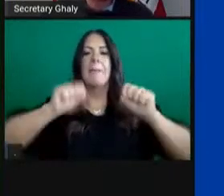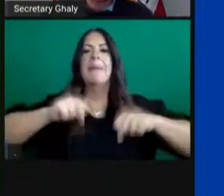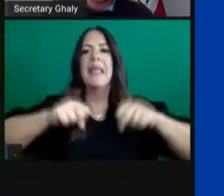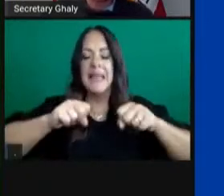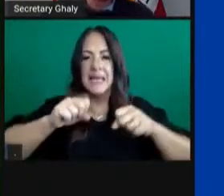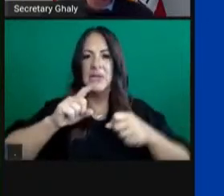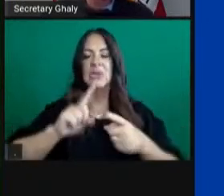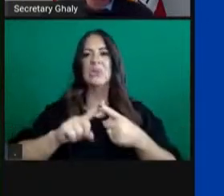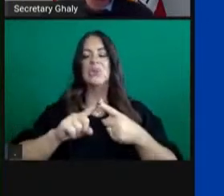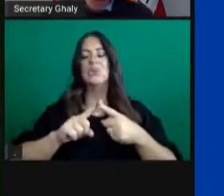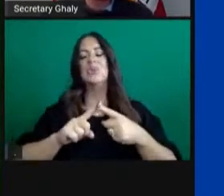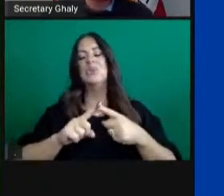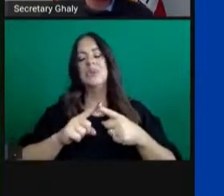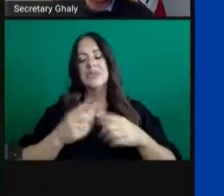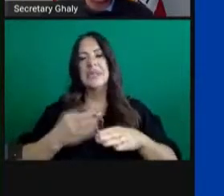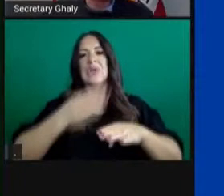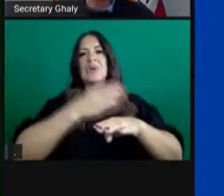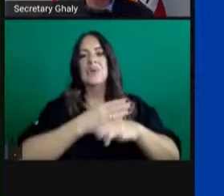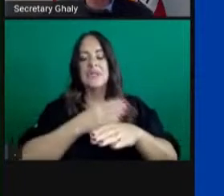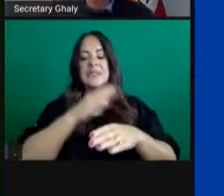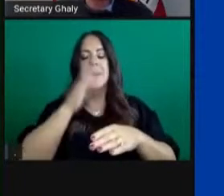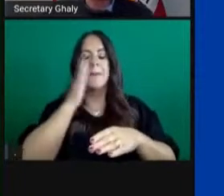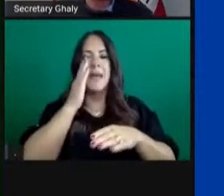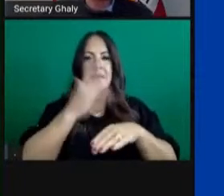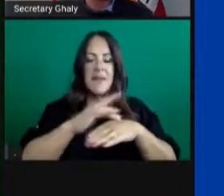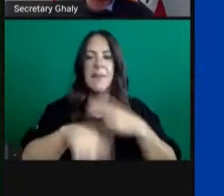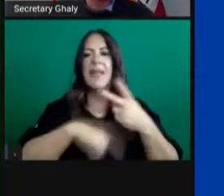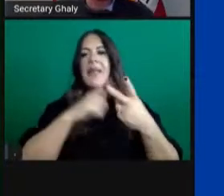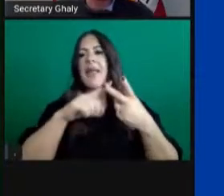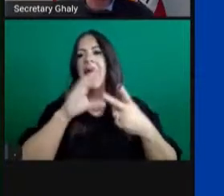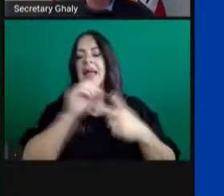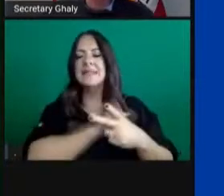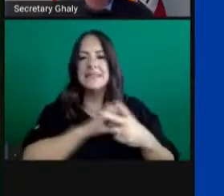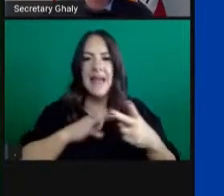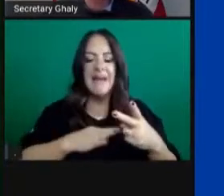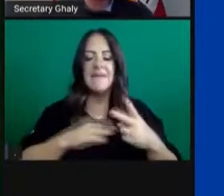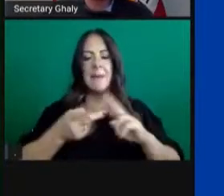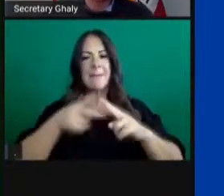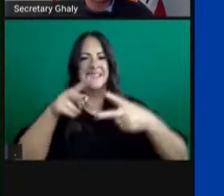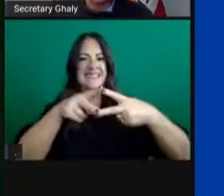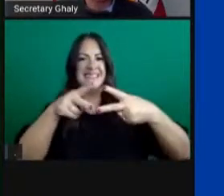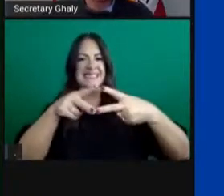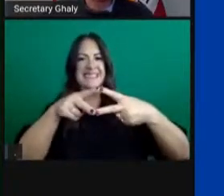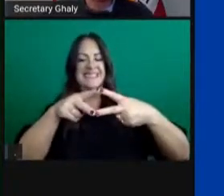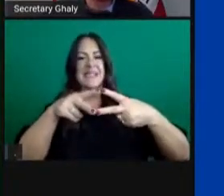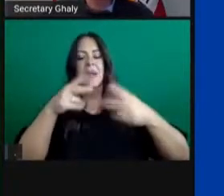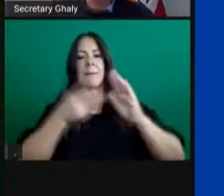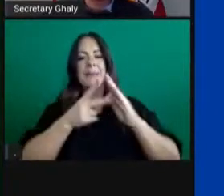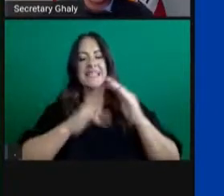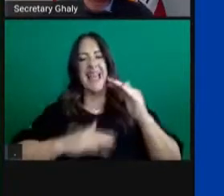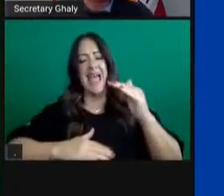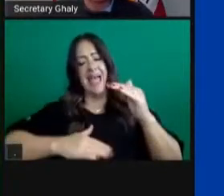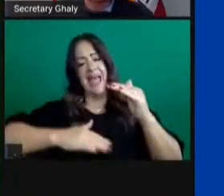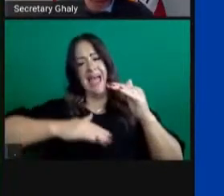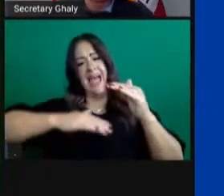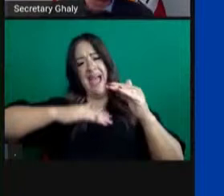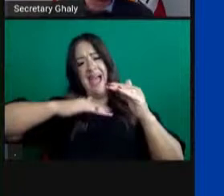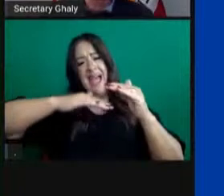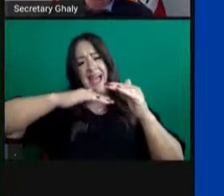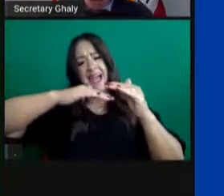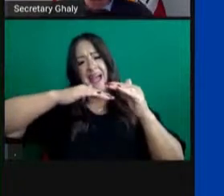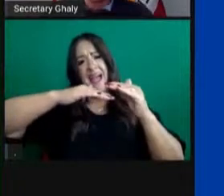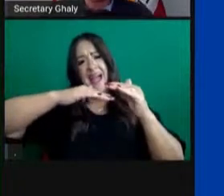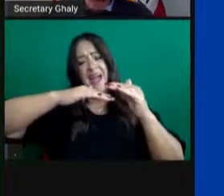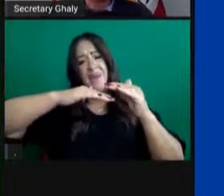and create space for beds. What it means is that these two regions are in their surge capacity in the aggregate.